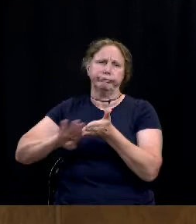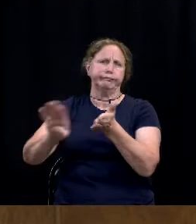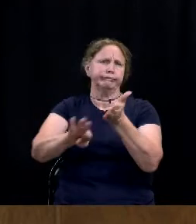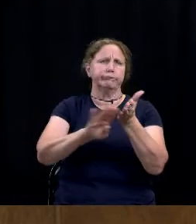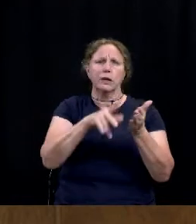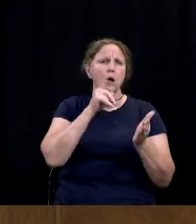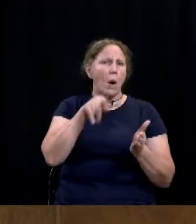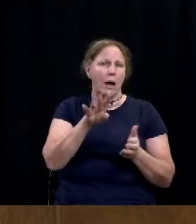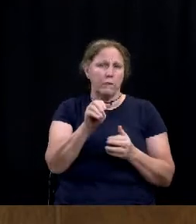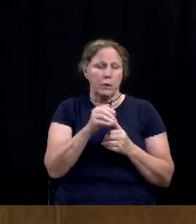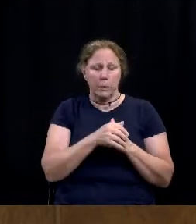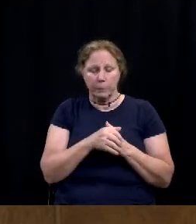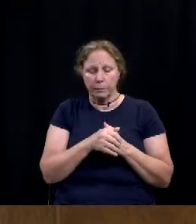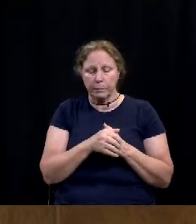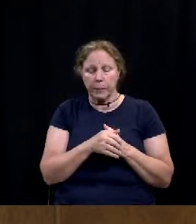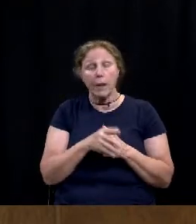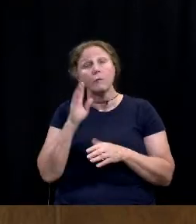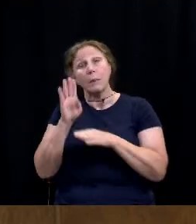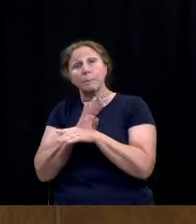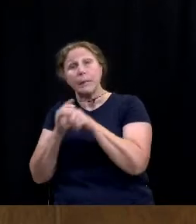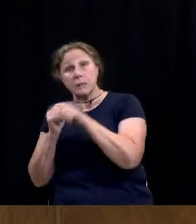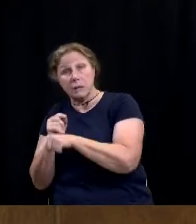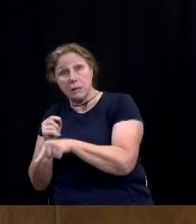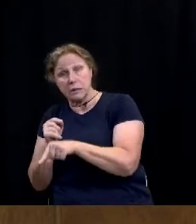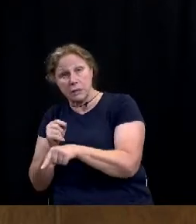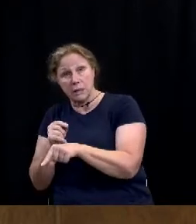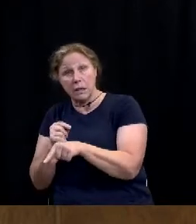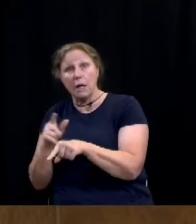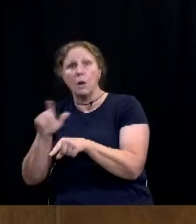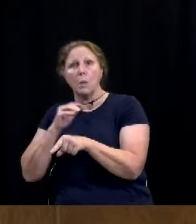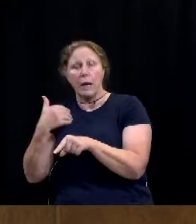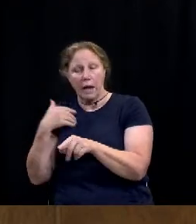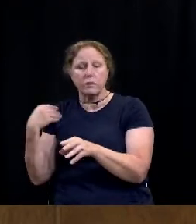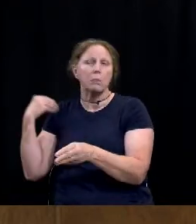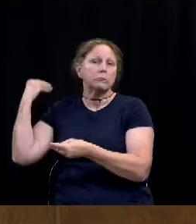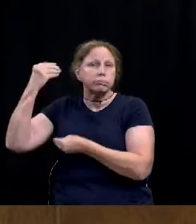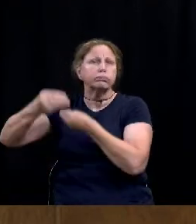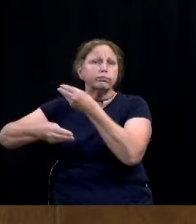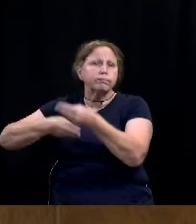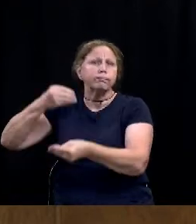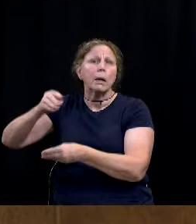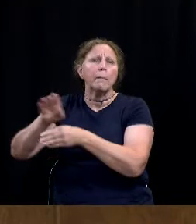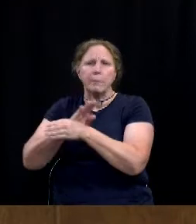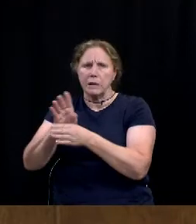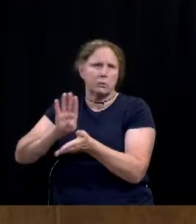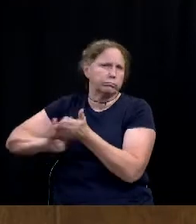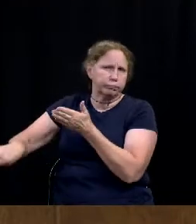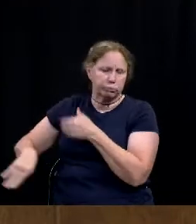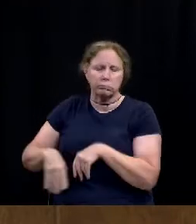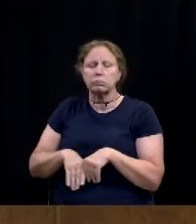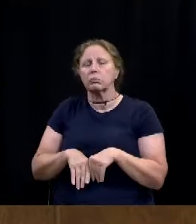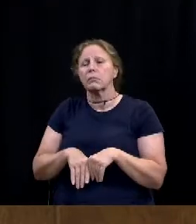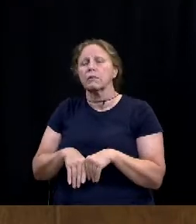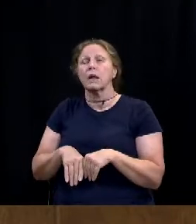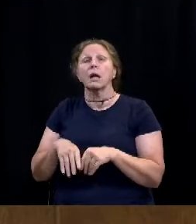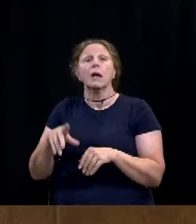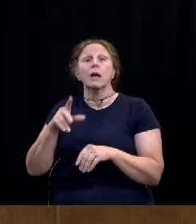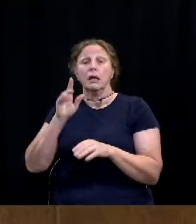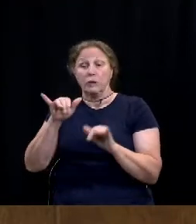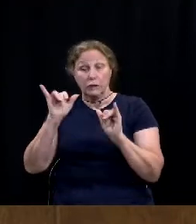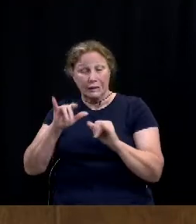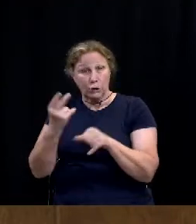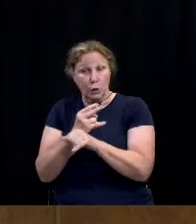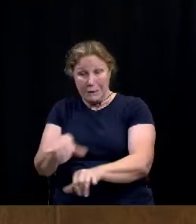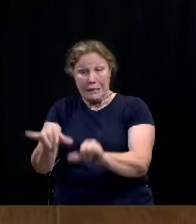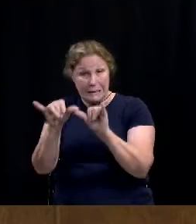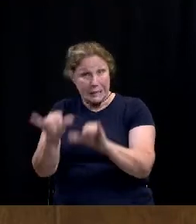And on the commercial side in particular, we have some legacy business exemptions, which I think are important. Some no change in use exemptions, which I think